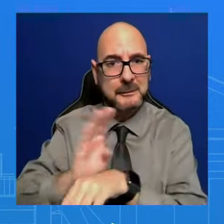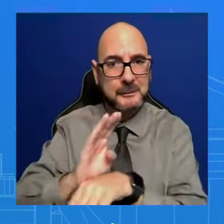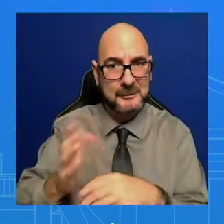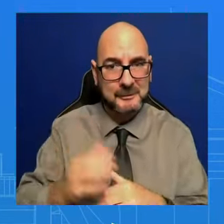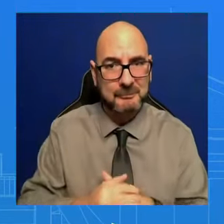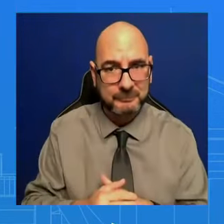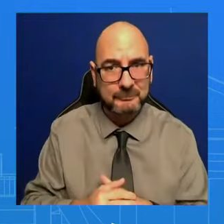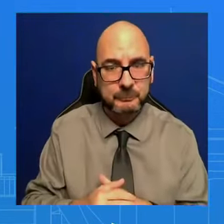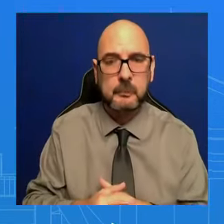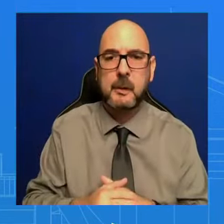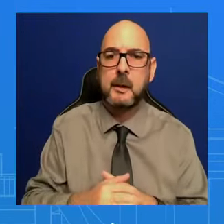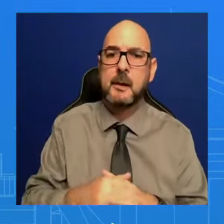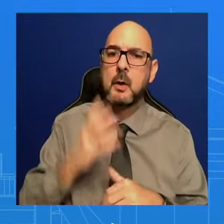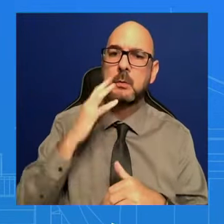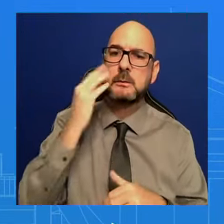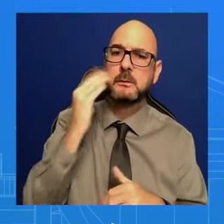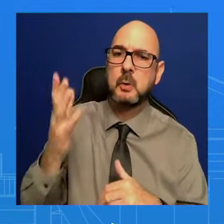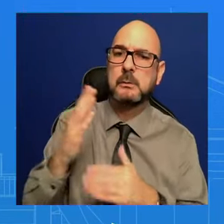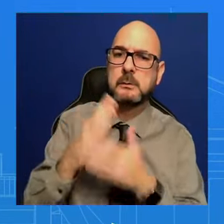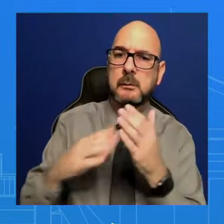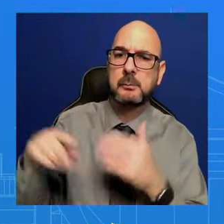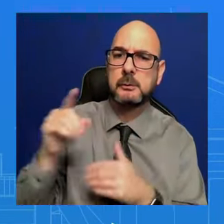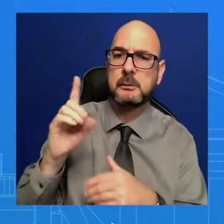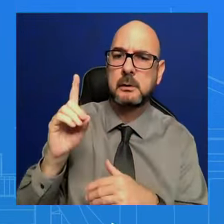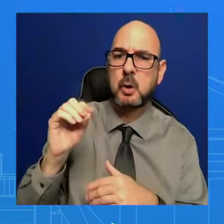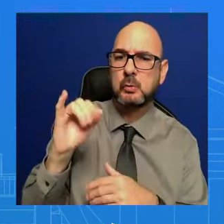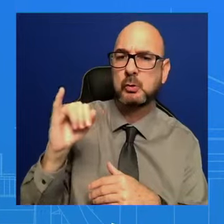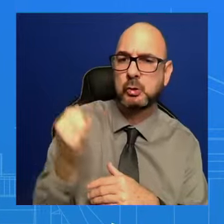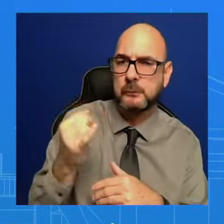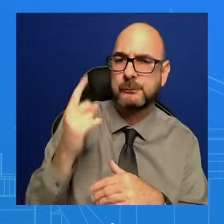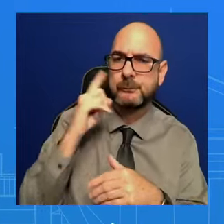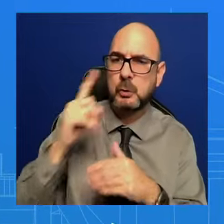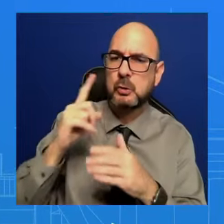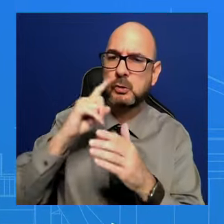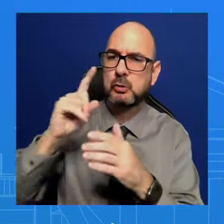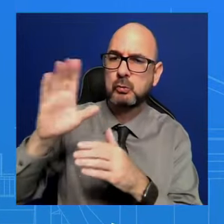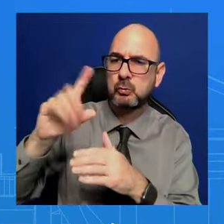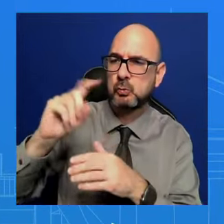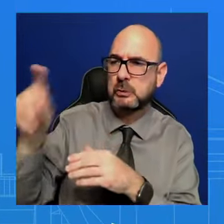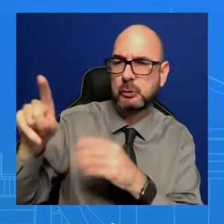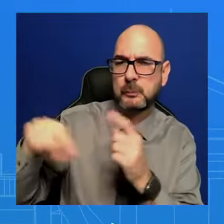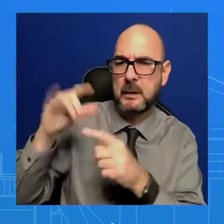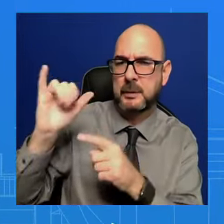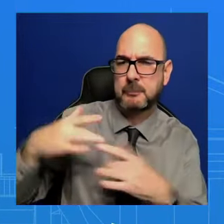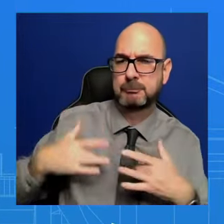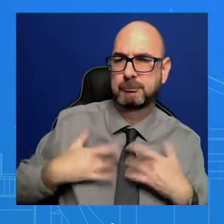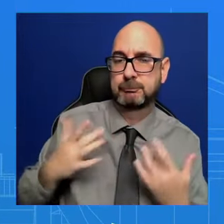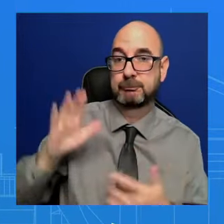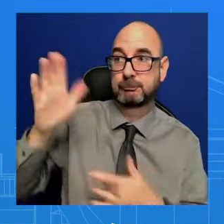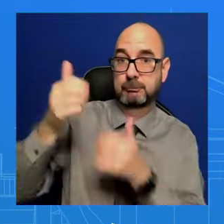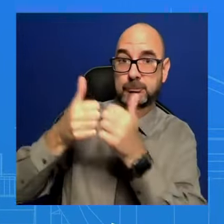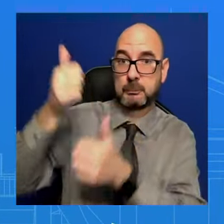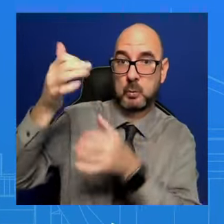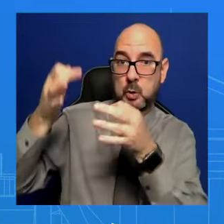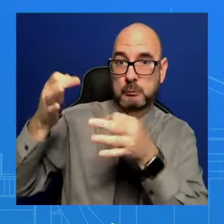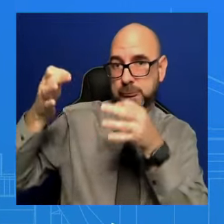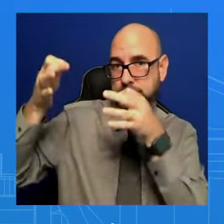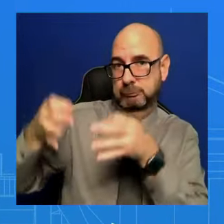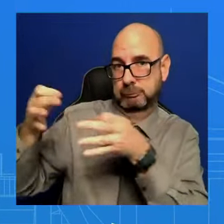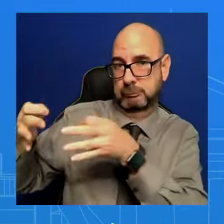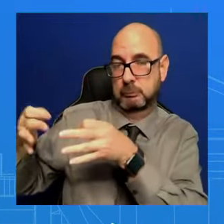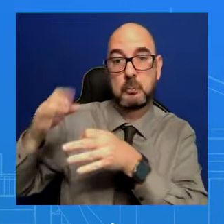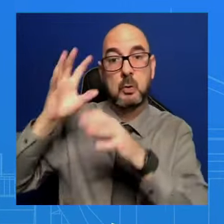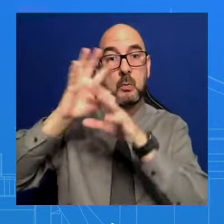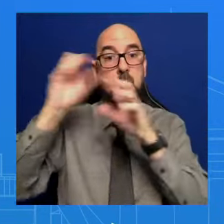questions about this particular ruling. But what I can say that the President is very proud of the bipartisan infrastructure law that made